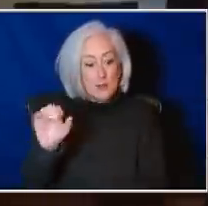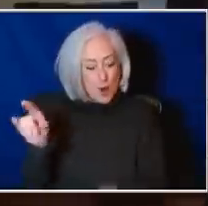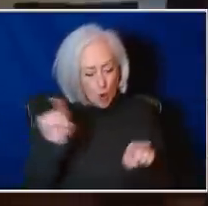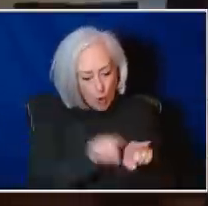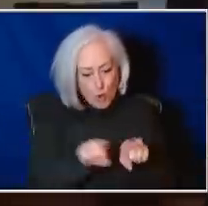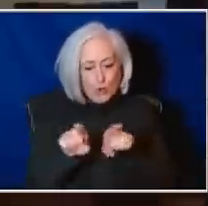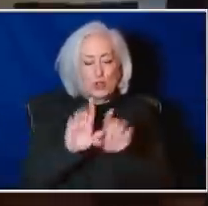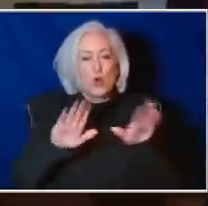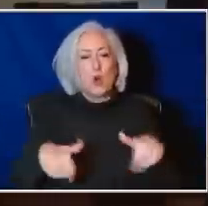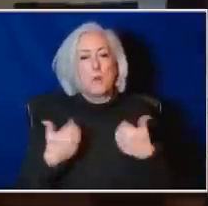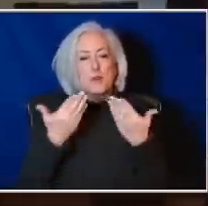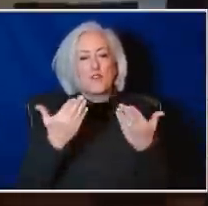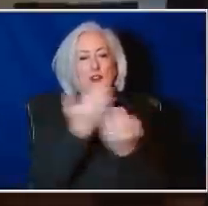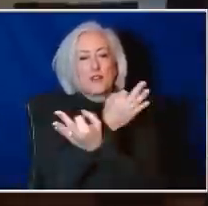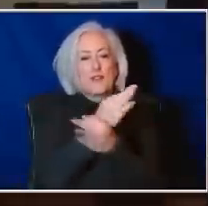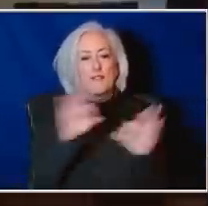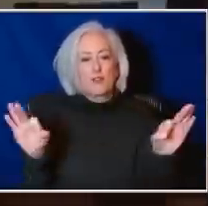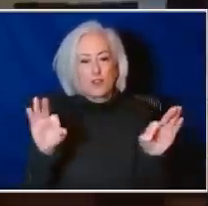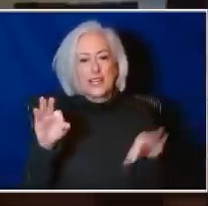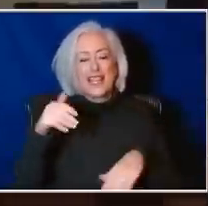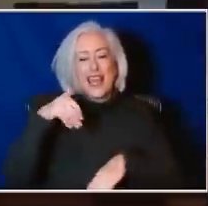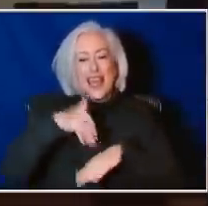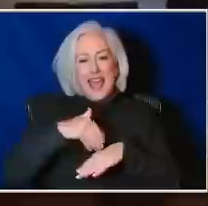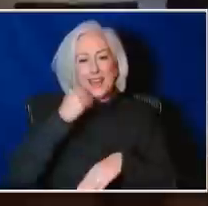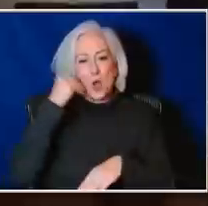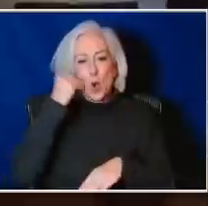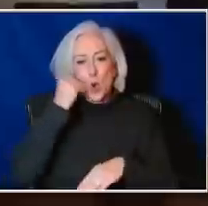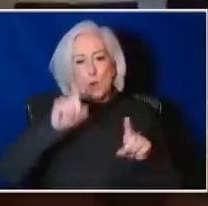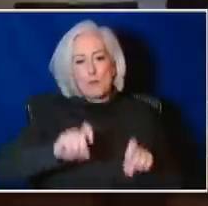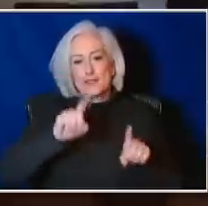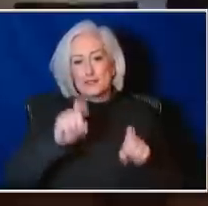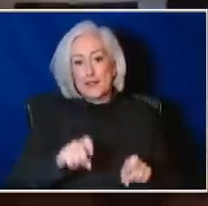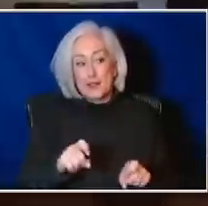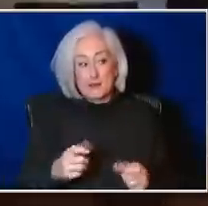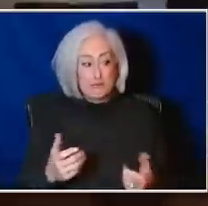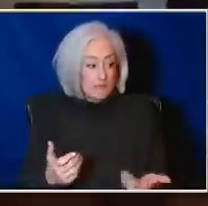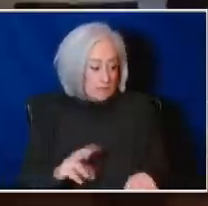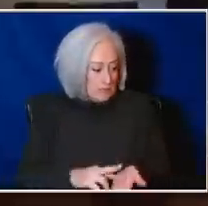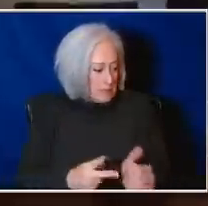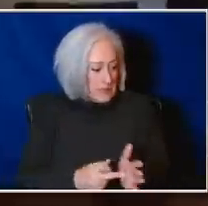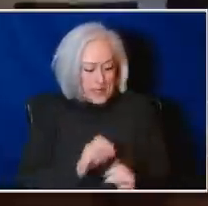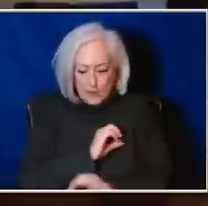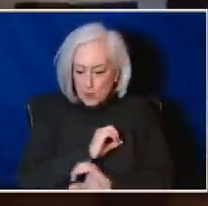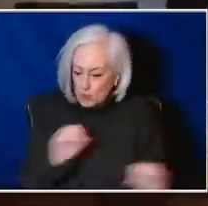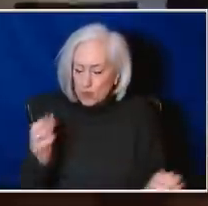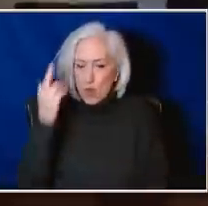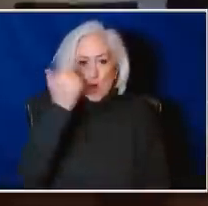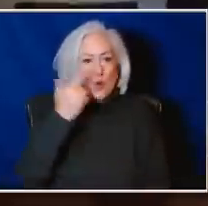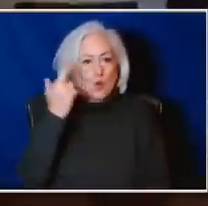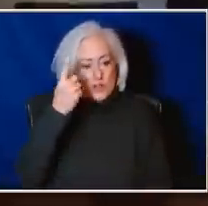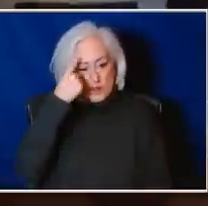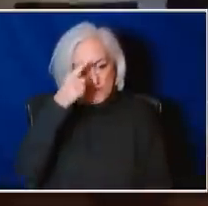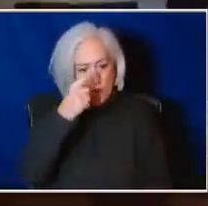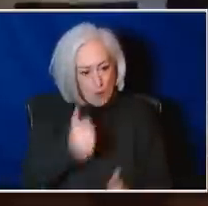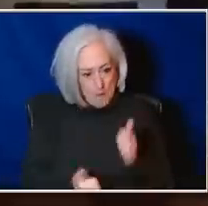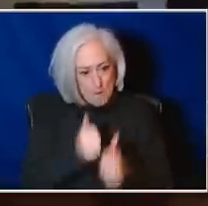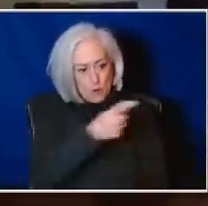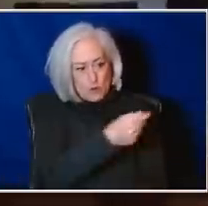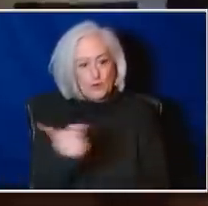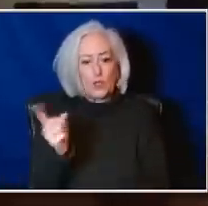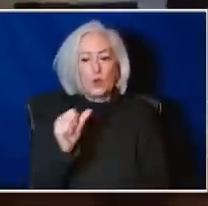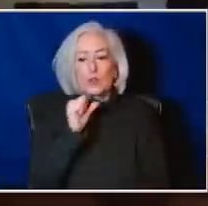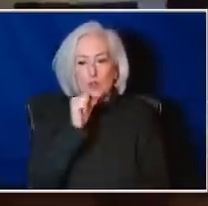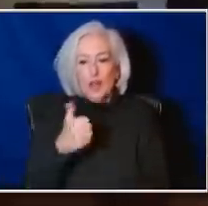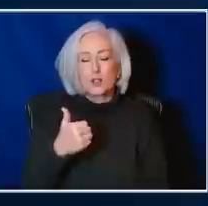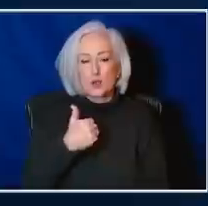provide free at-home tests. So there's no real reason for the majority of people to not have access to